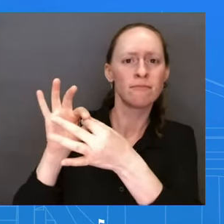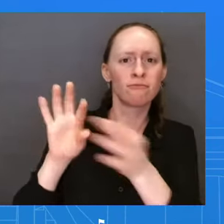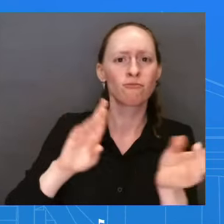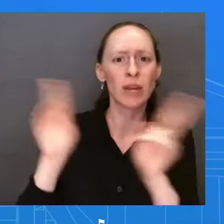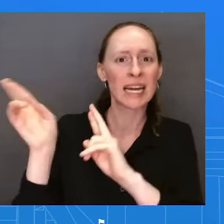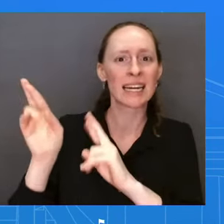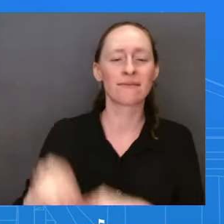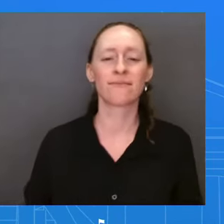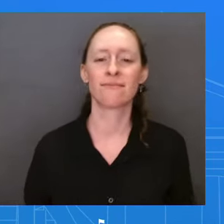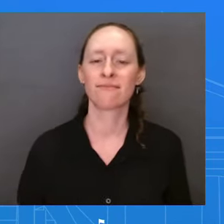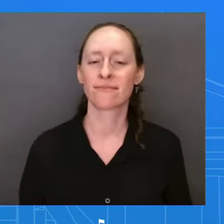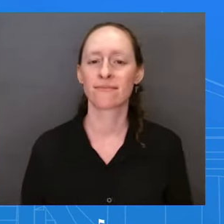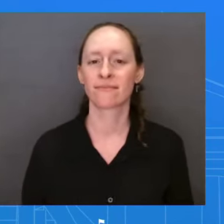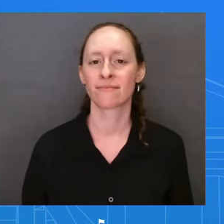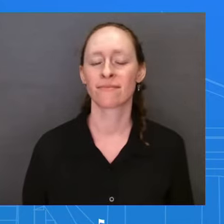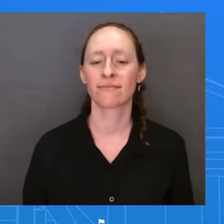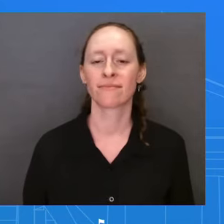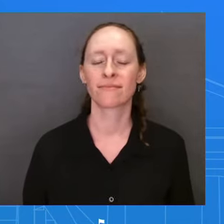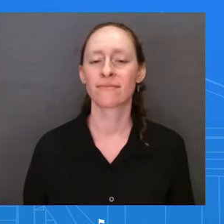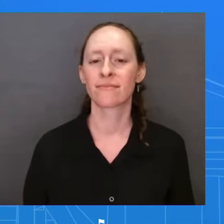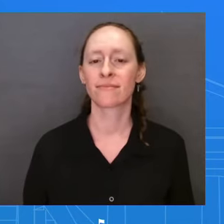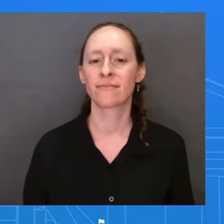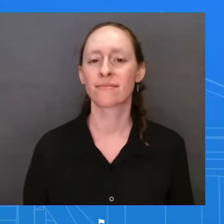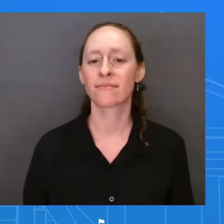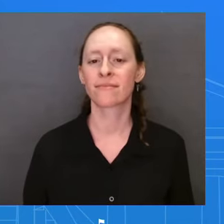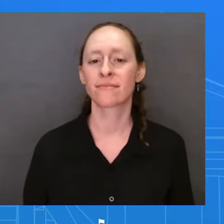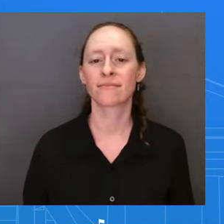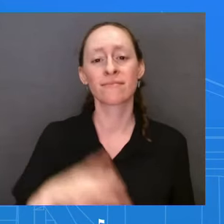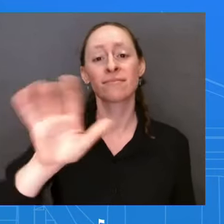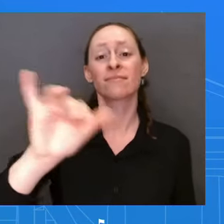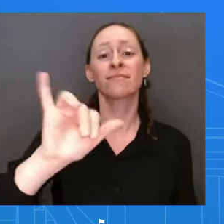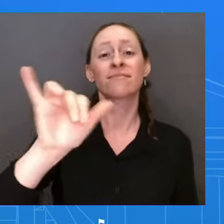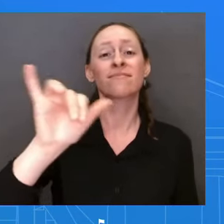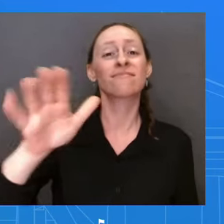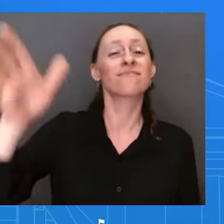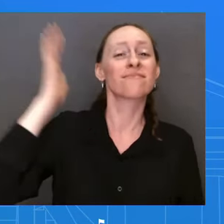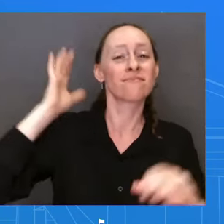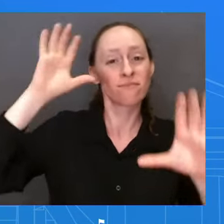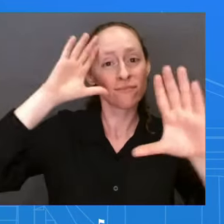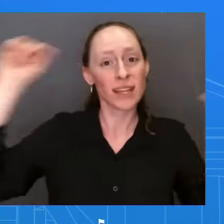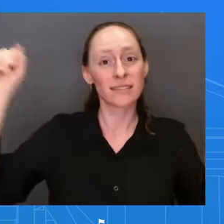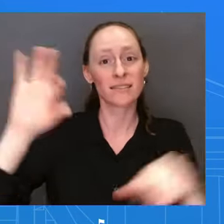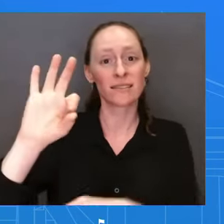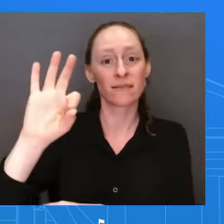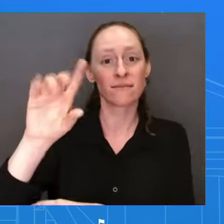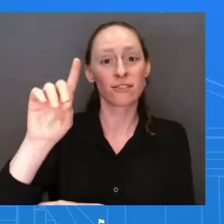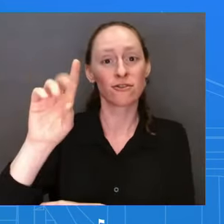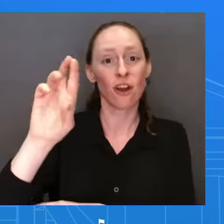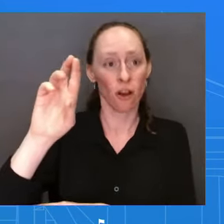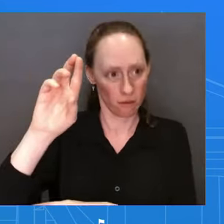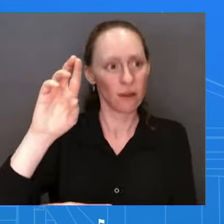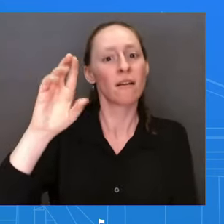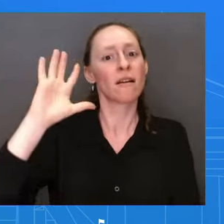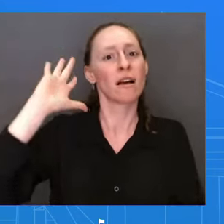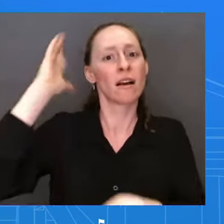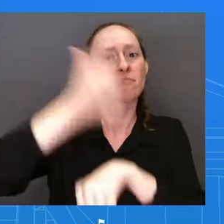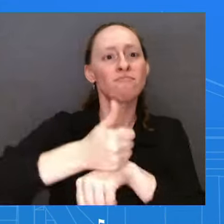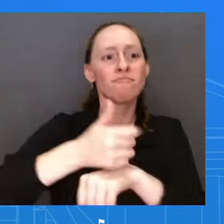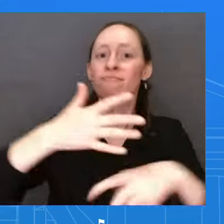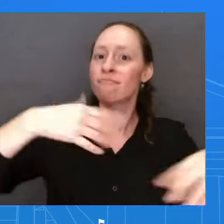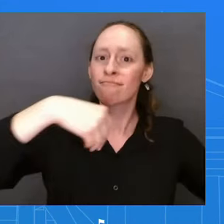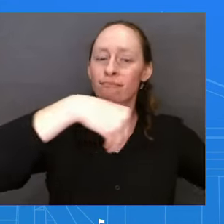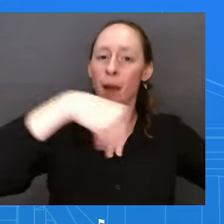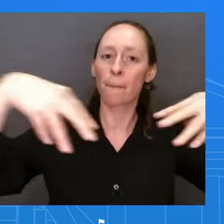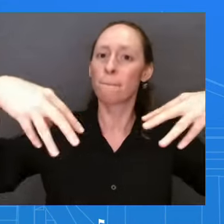Act undertaken by Franklin Delano Roosevelt. Andrea. I thank you for being here. I wanted to ask you